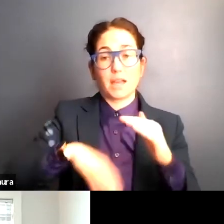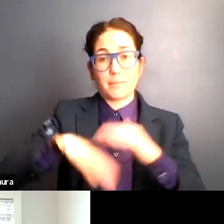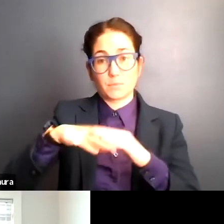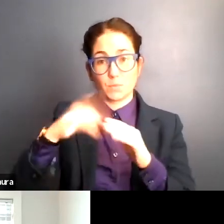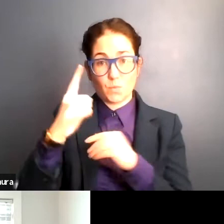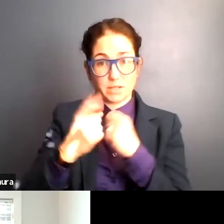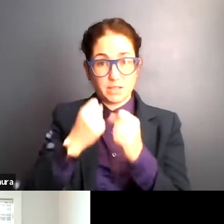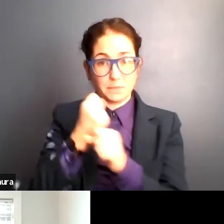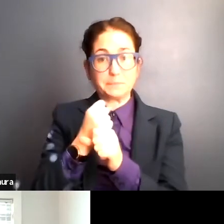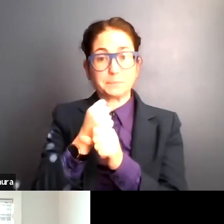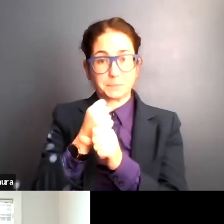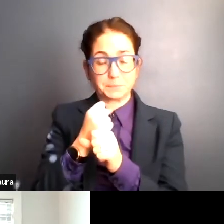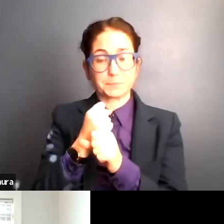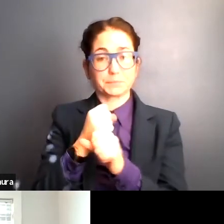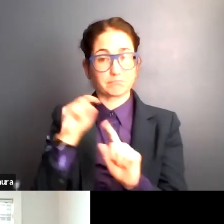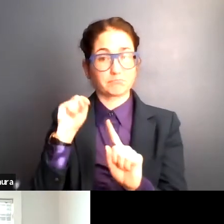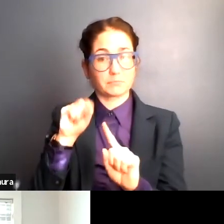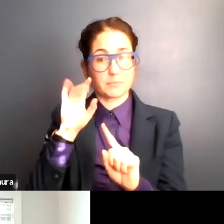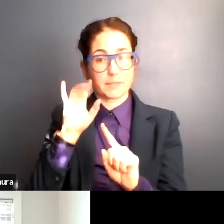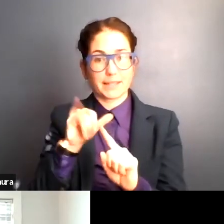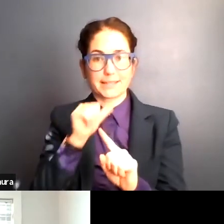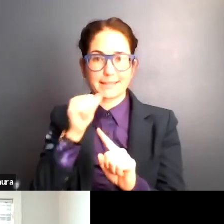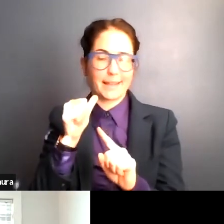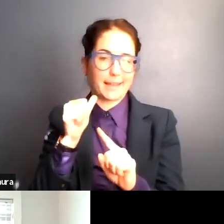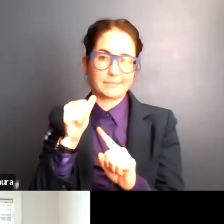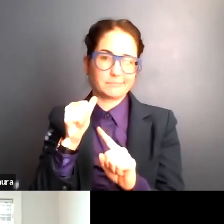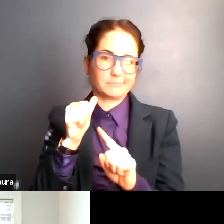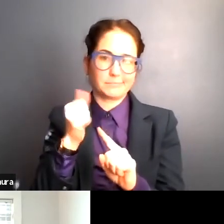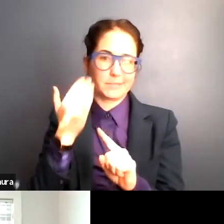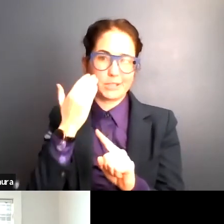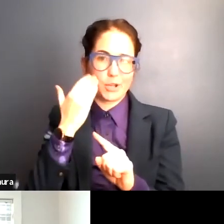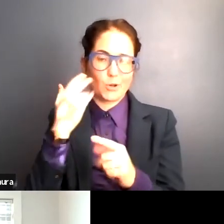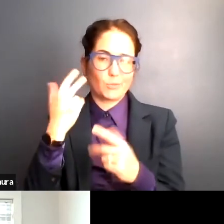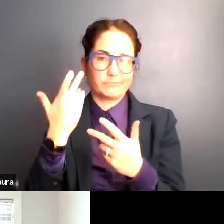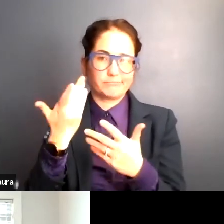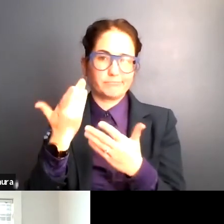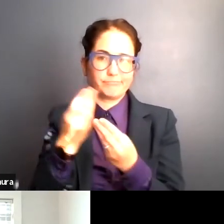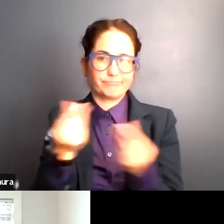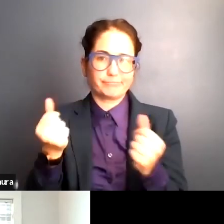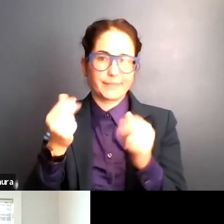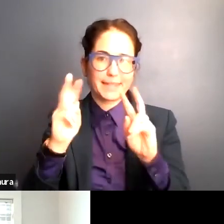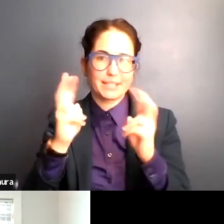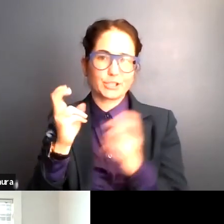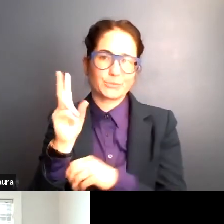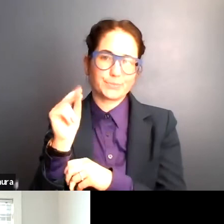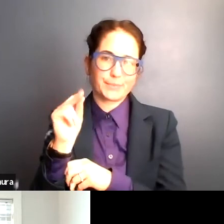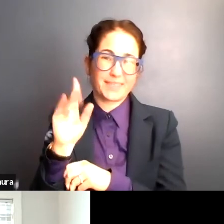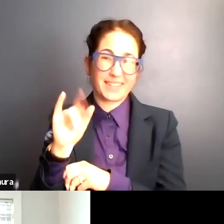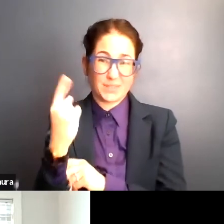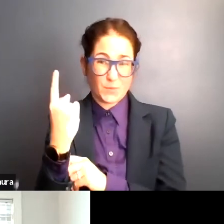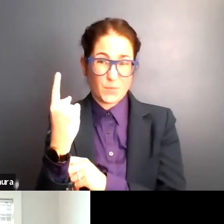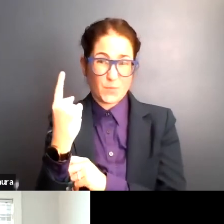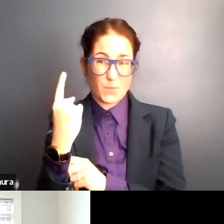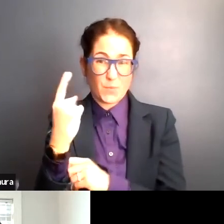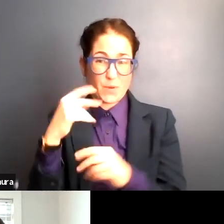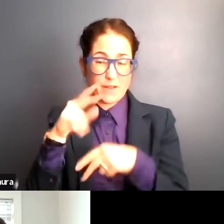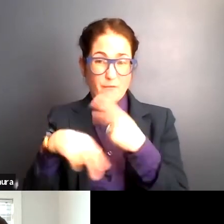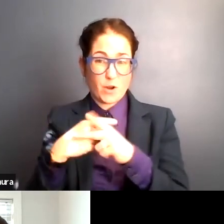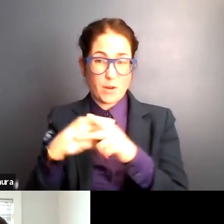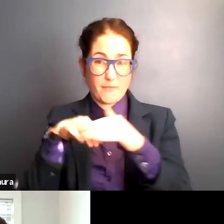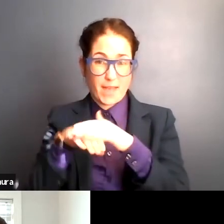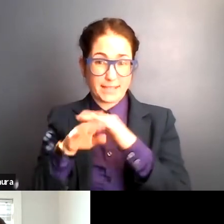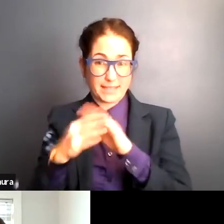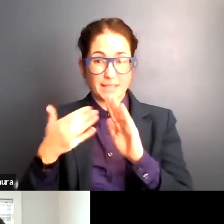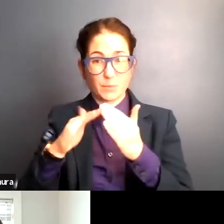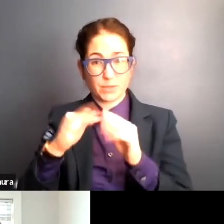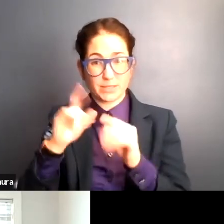And that alone hasn't taken care of the issue because that's just one form of access that our community